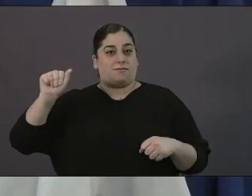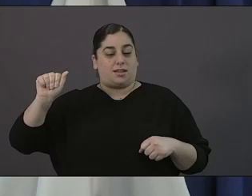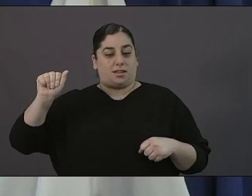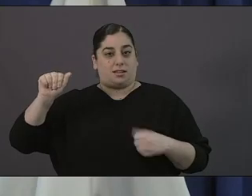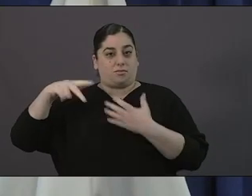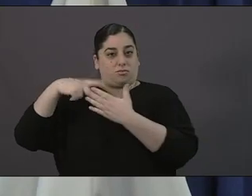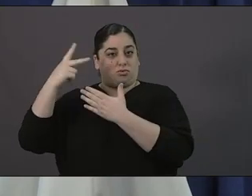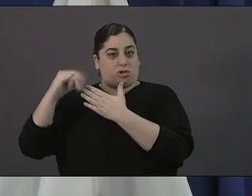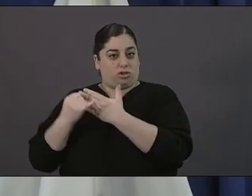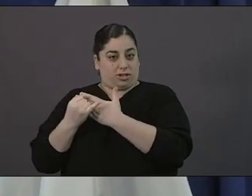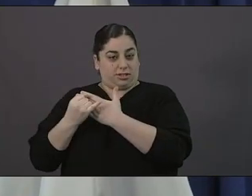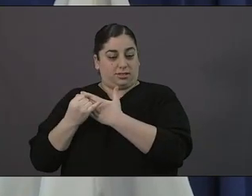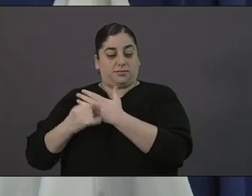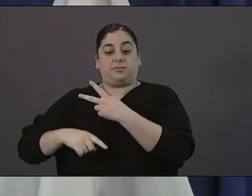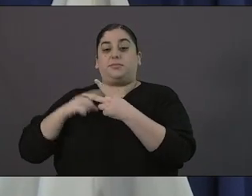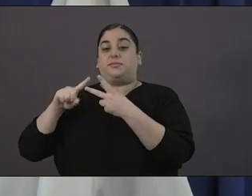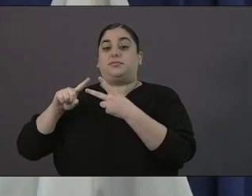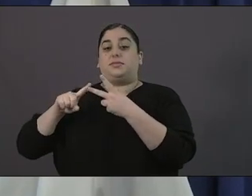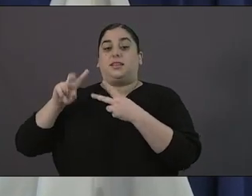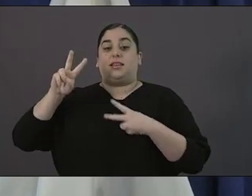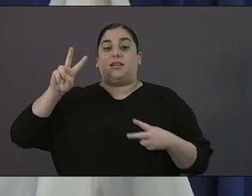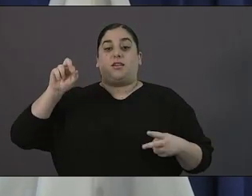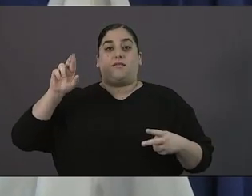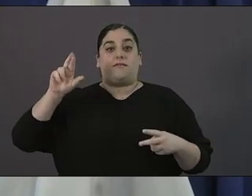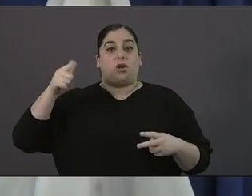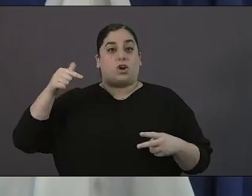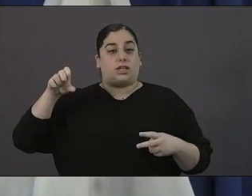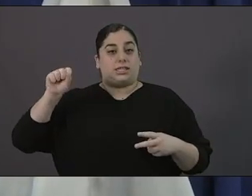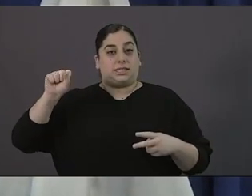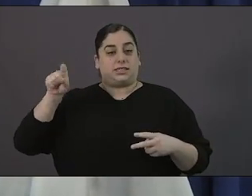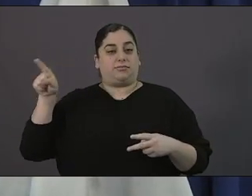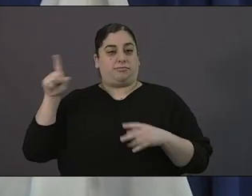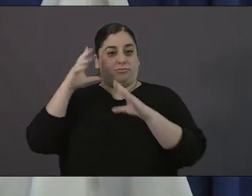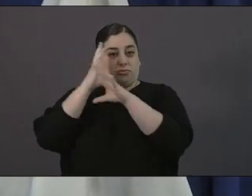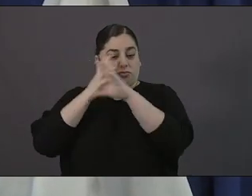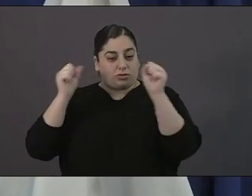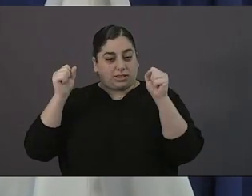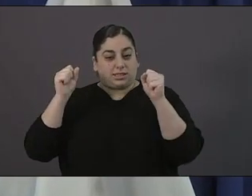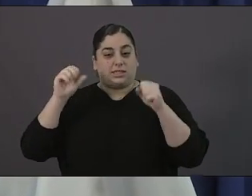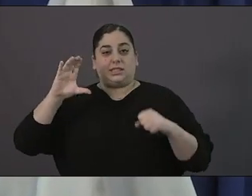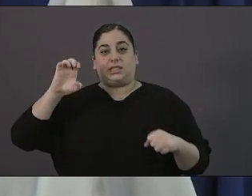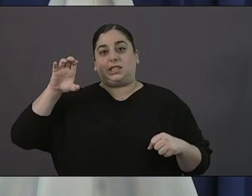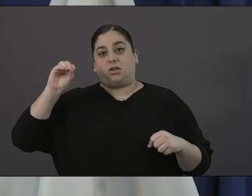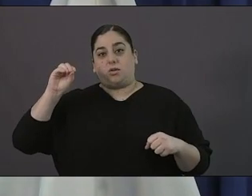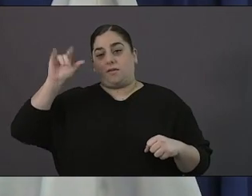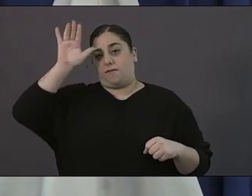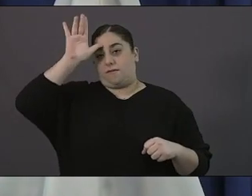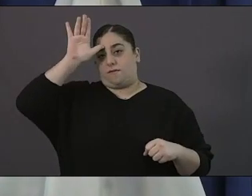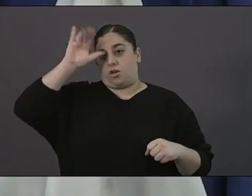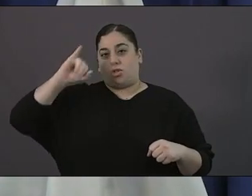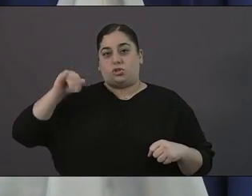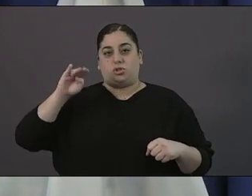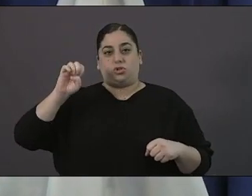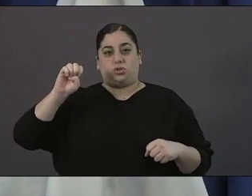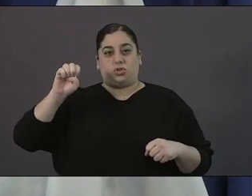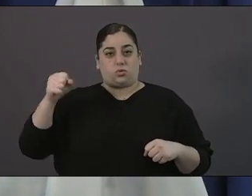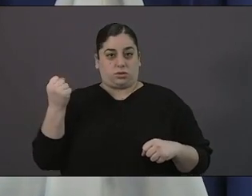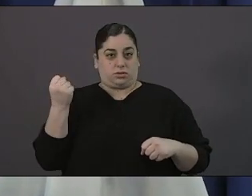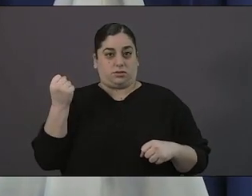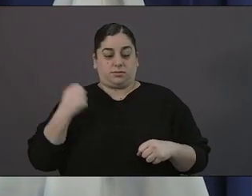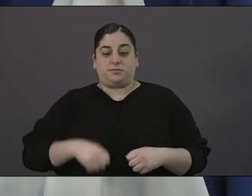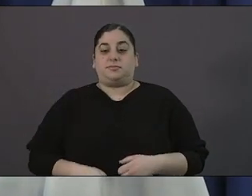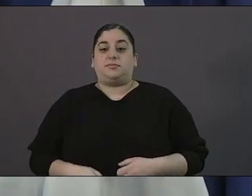first and foremost to all San Diegans who are watching thank you thank you for what you're doing